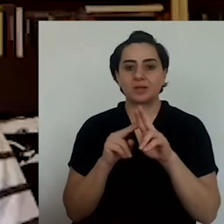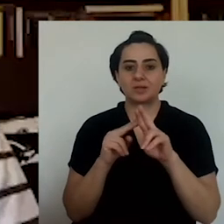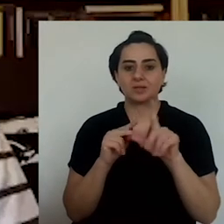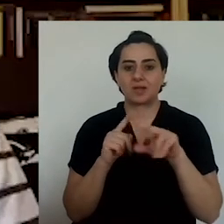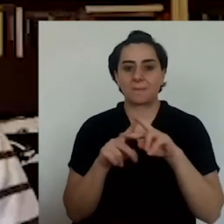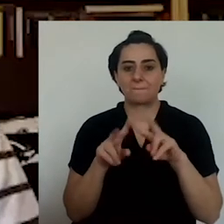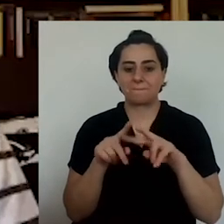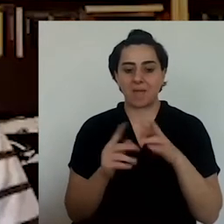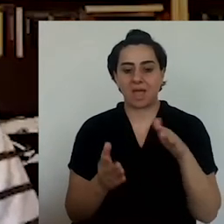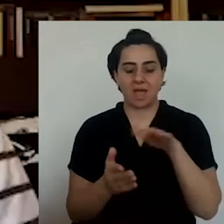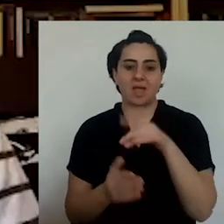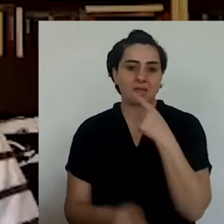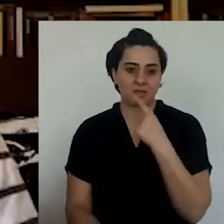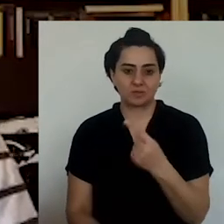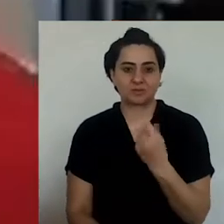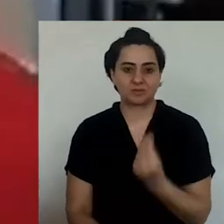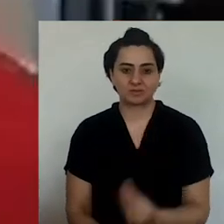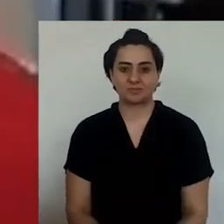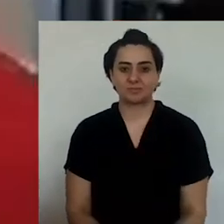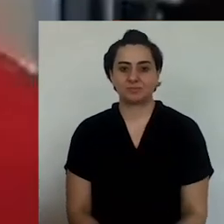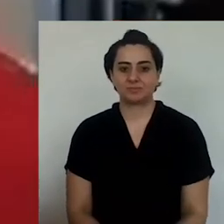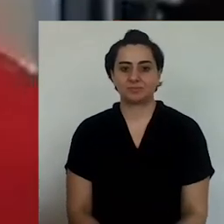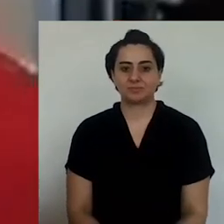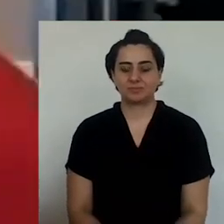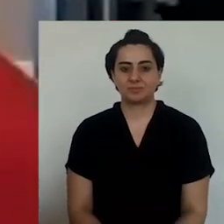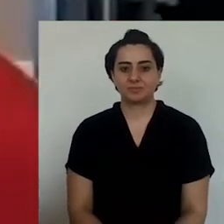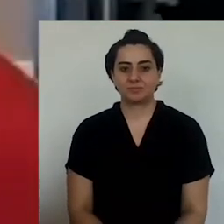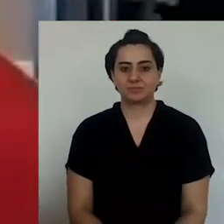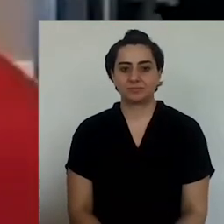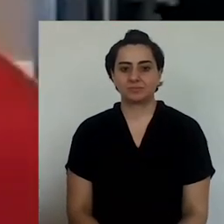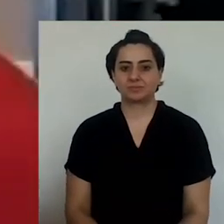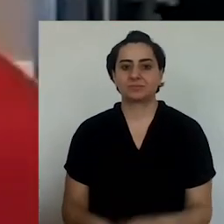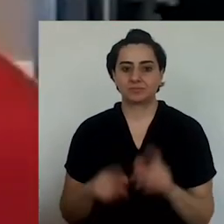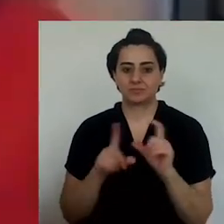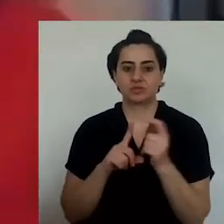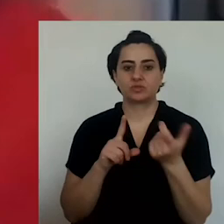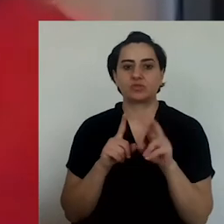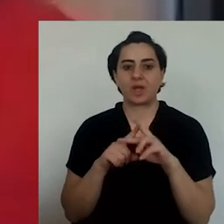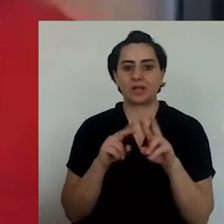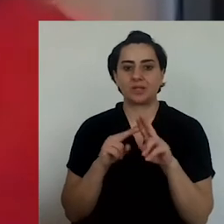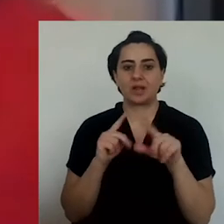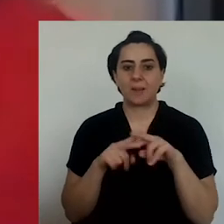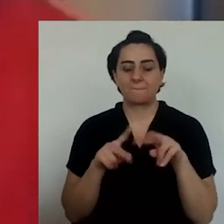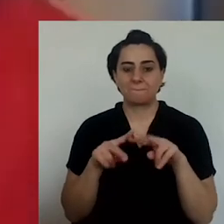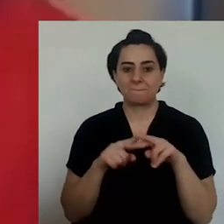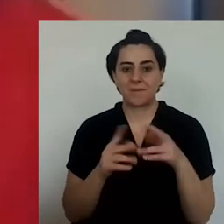duvaklama is the term used for covering something with something else. It's duvaklama,